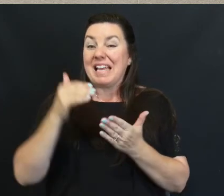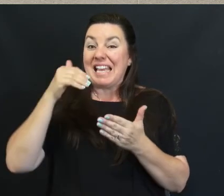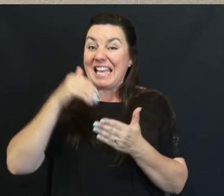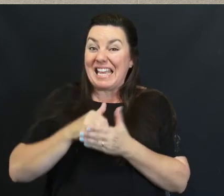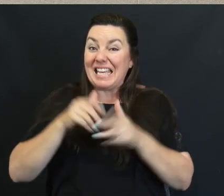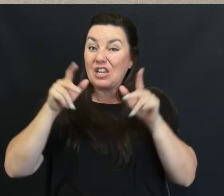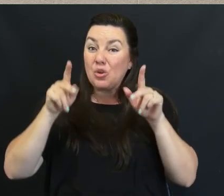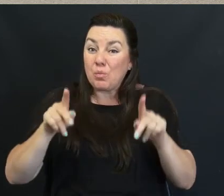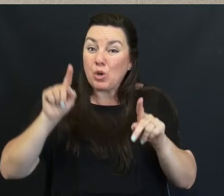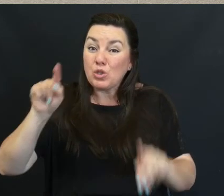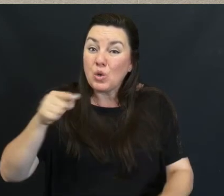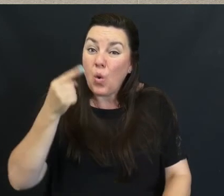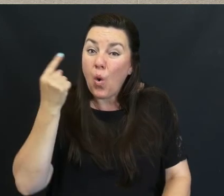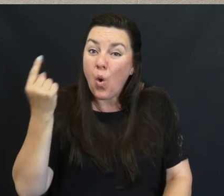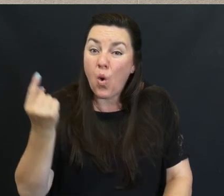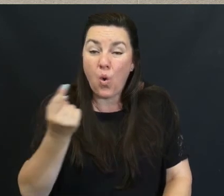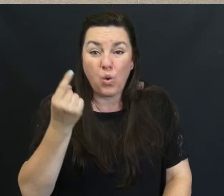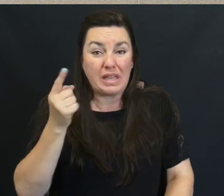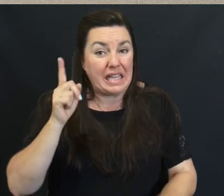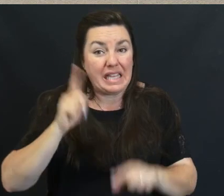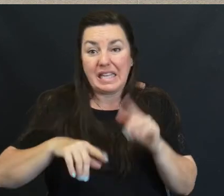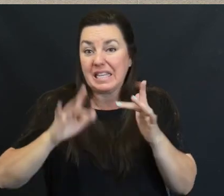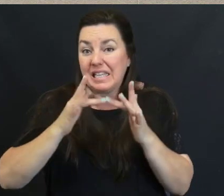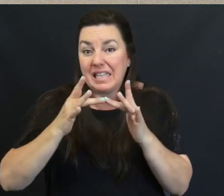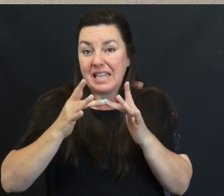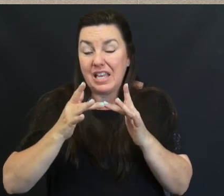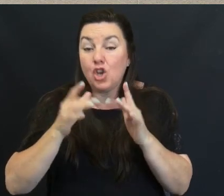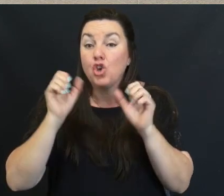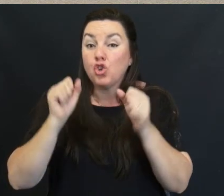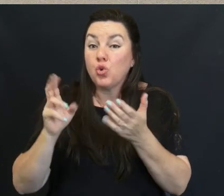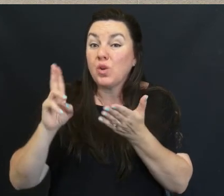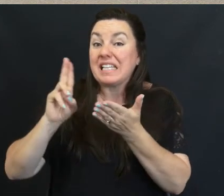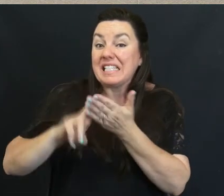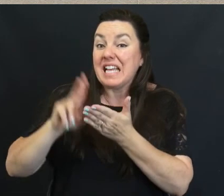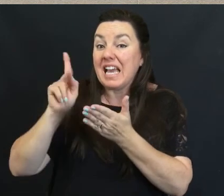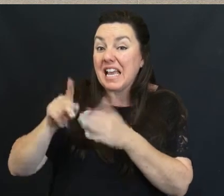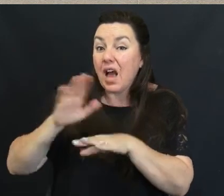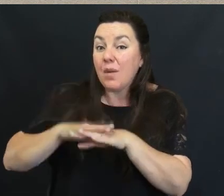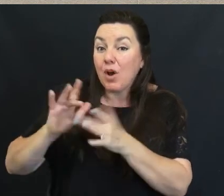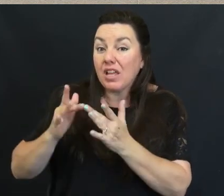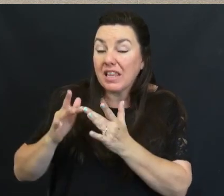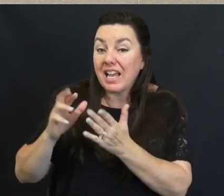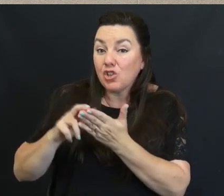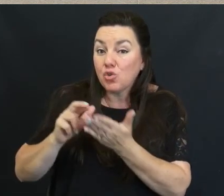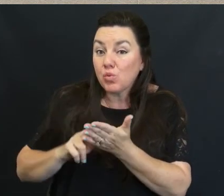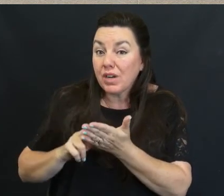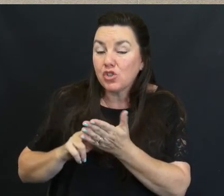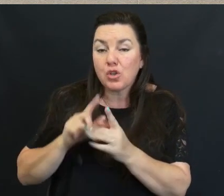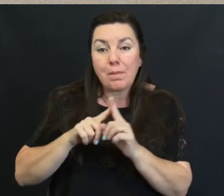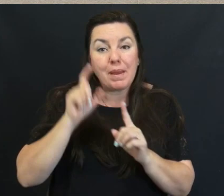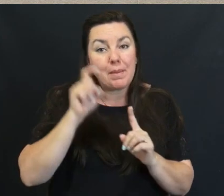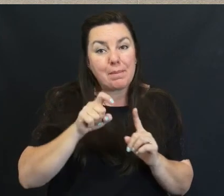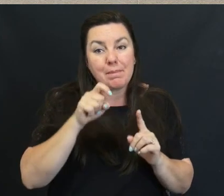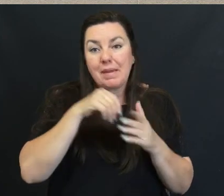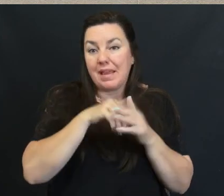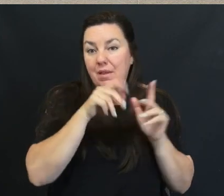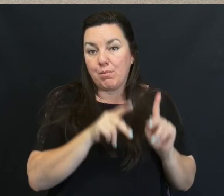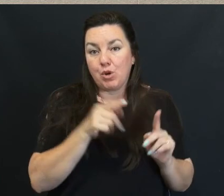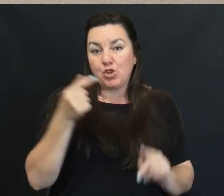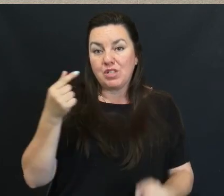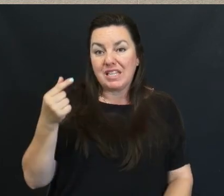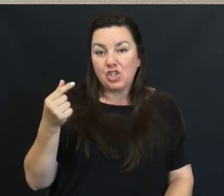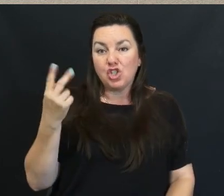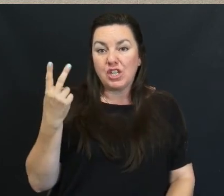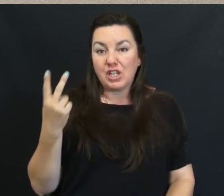Person Only There Is A Place To Sign Up Online But That Is Just To Register But Actually It Will Be In The G Building G It